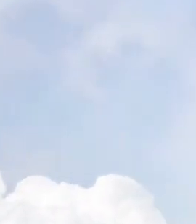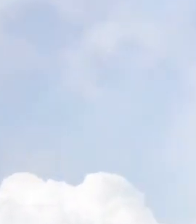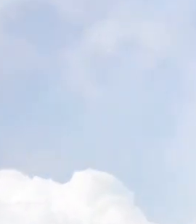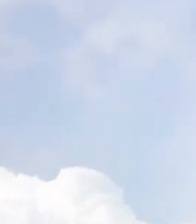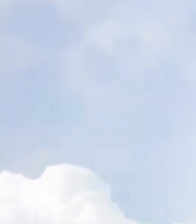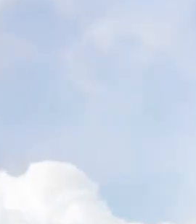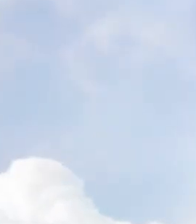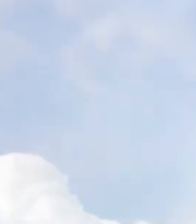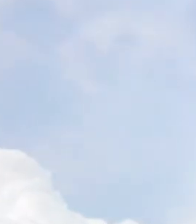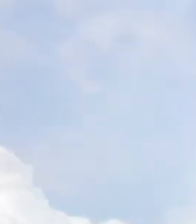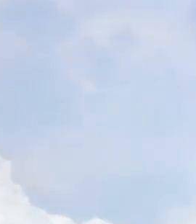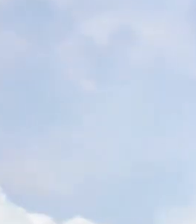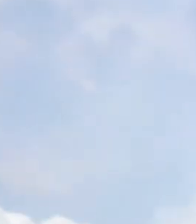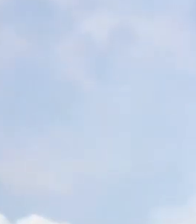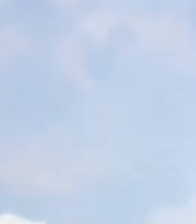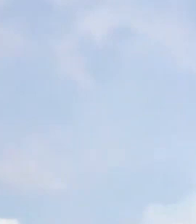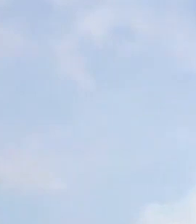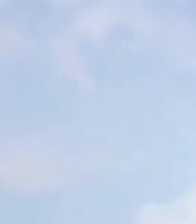we we we we